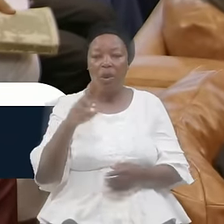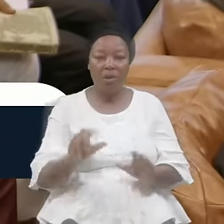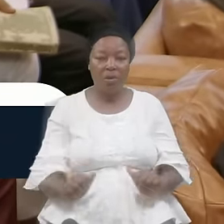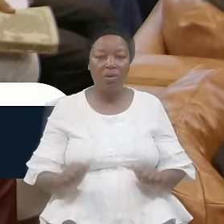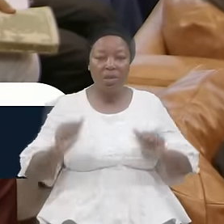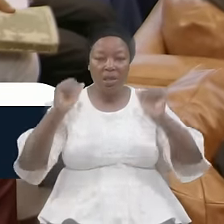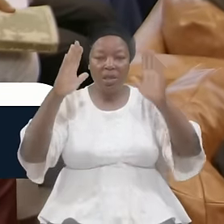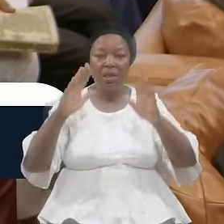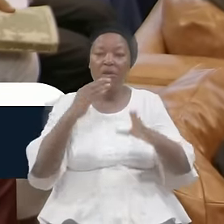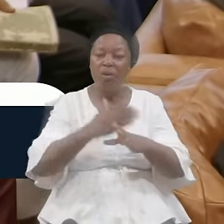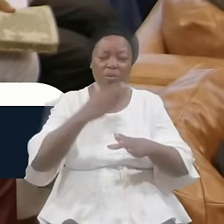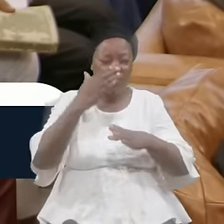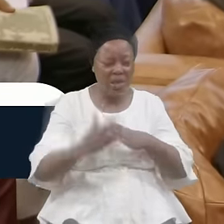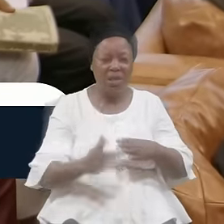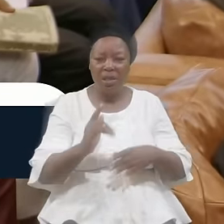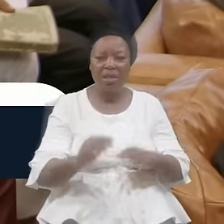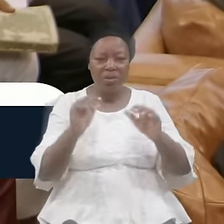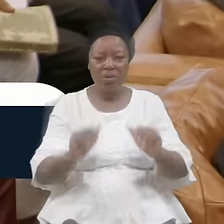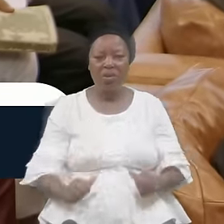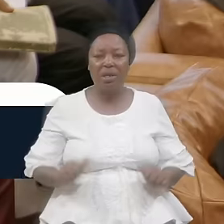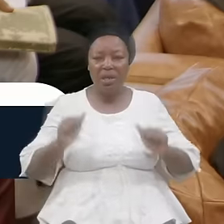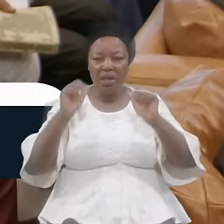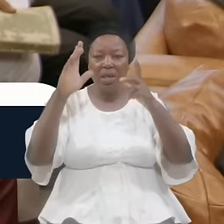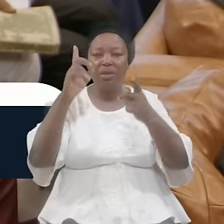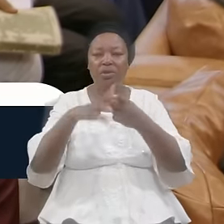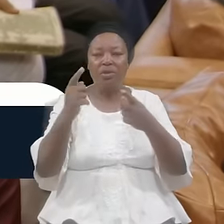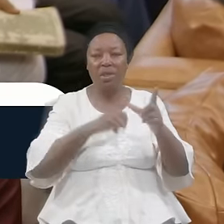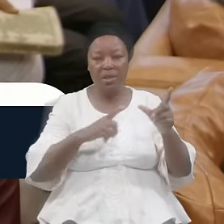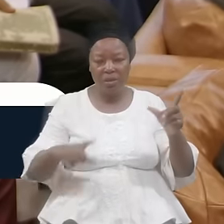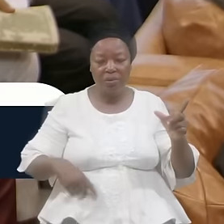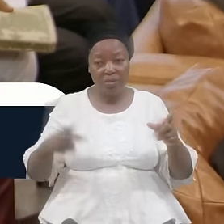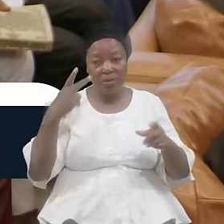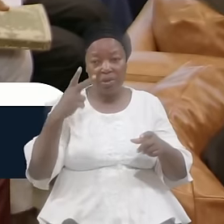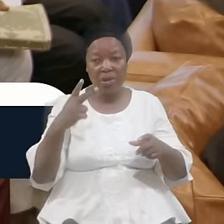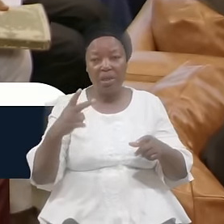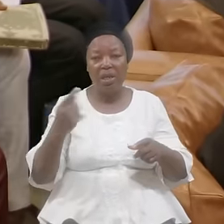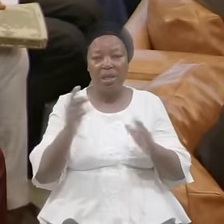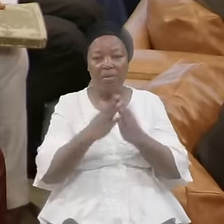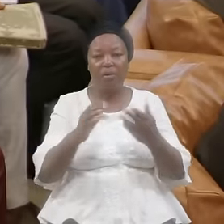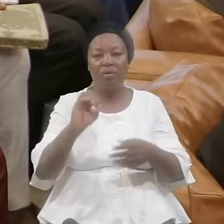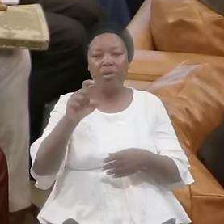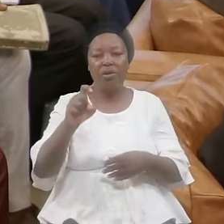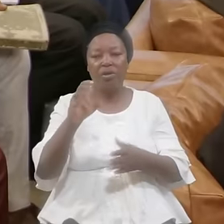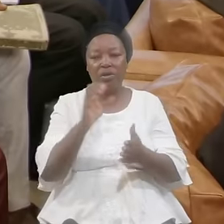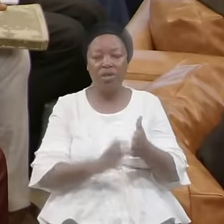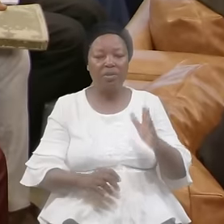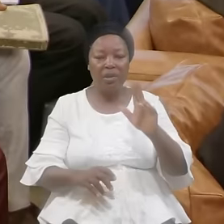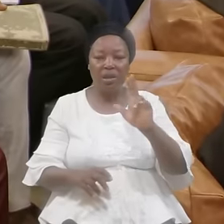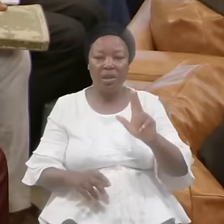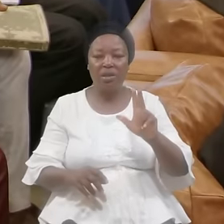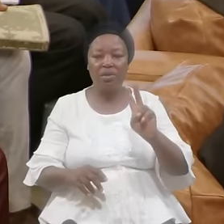Absolutely Surrendered Unto The Lord We're Looking At Exodus Chapter 32